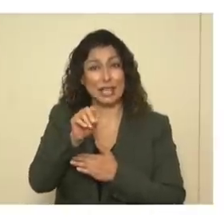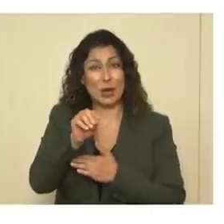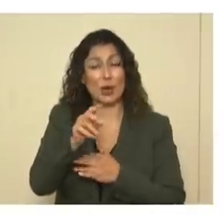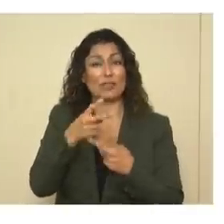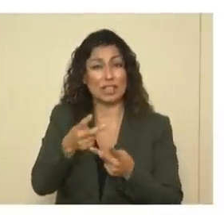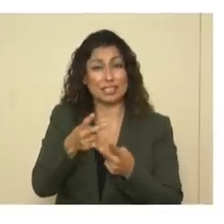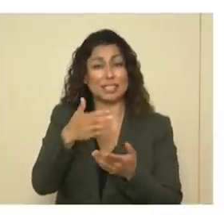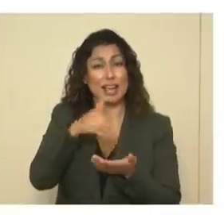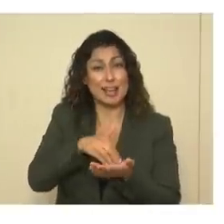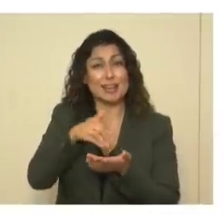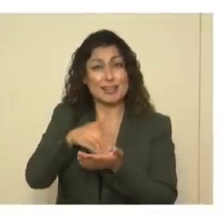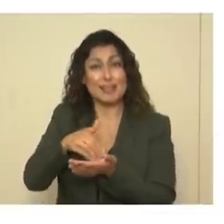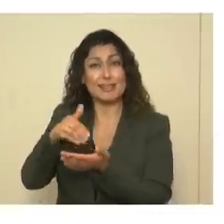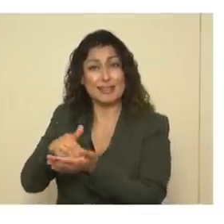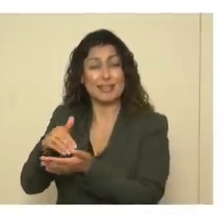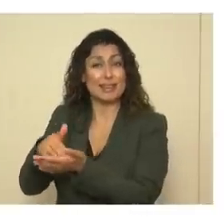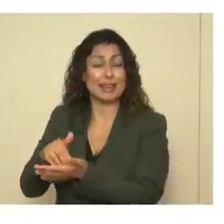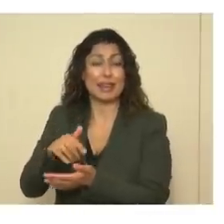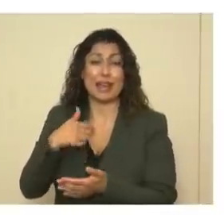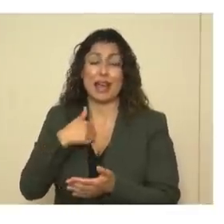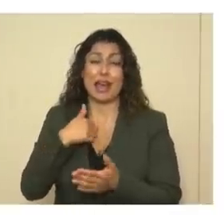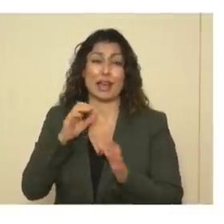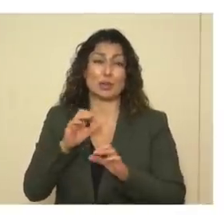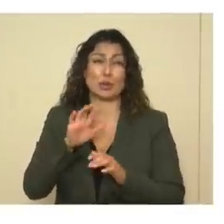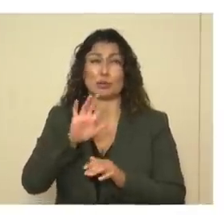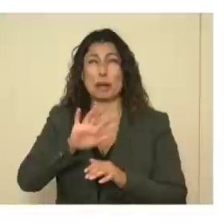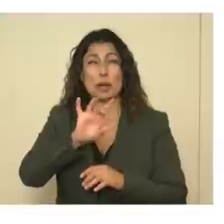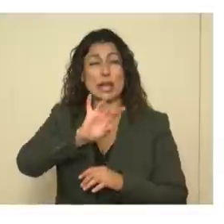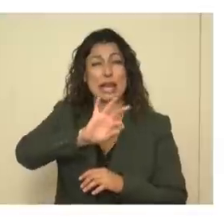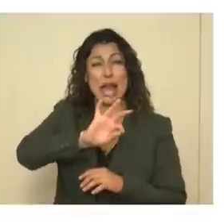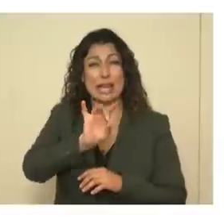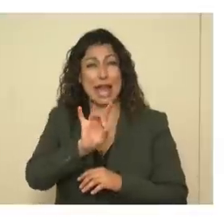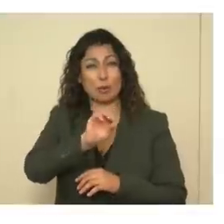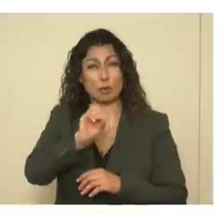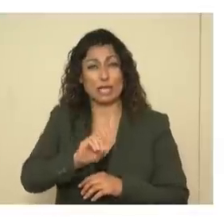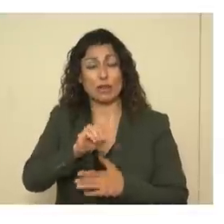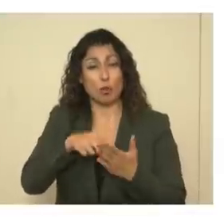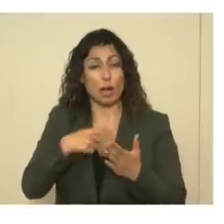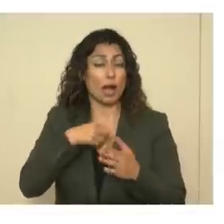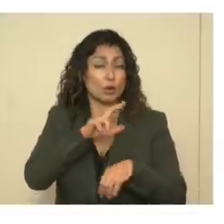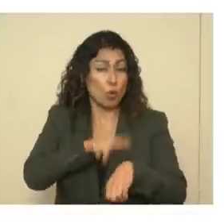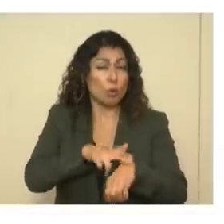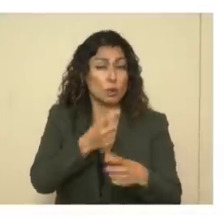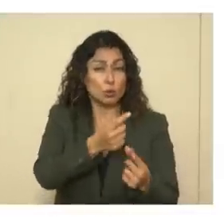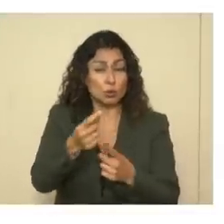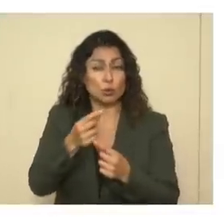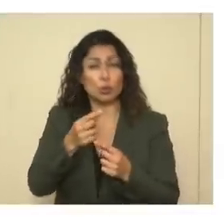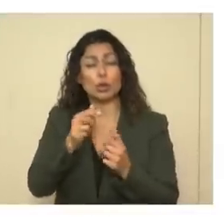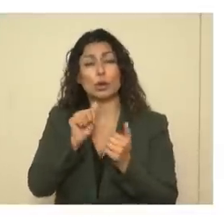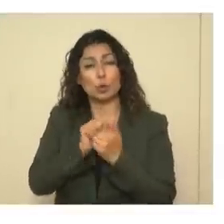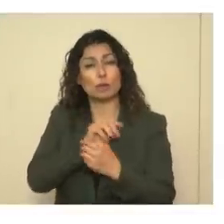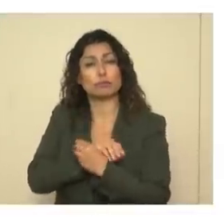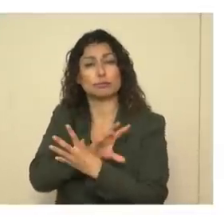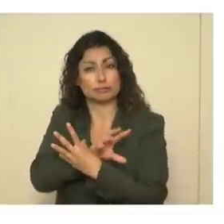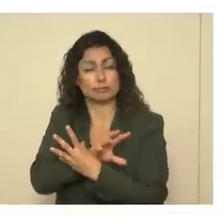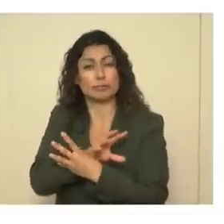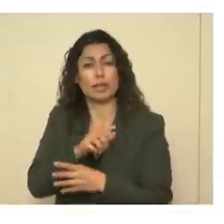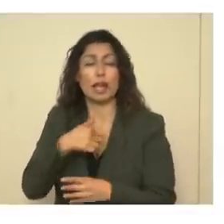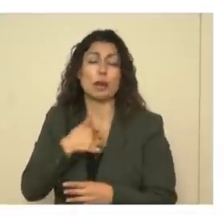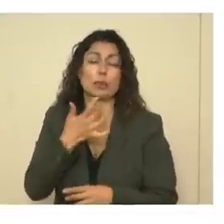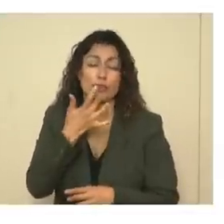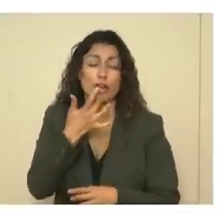do 98% of what I would do in a regular visit over the phone or particularly with a video camera, which I prefer.